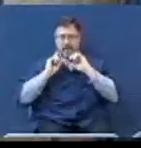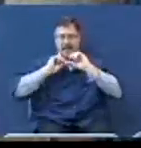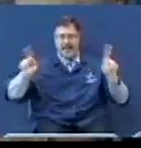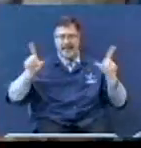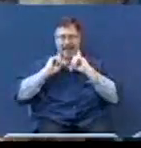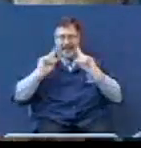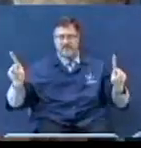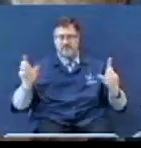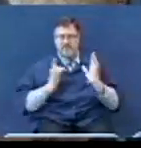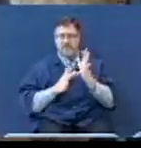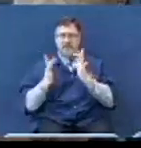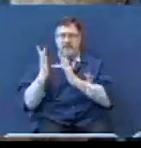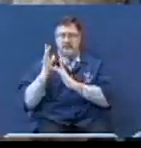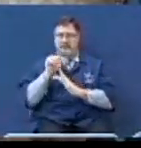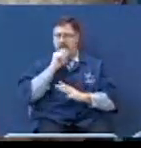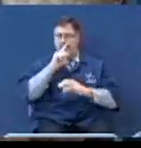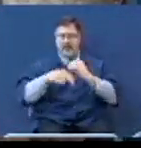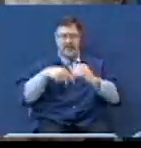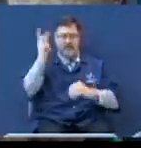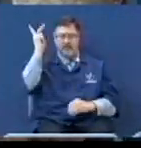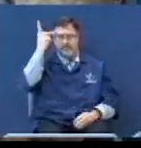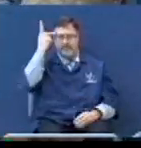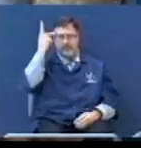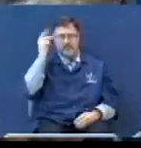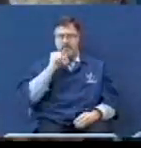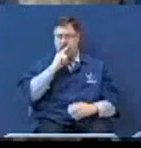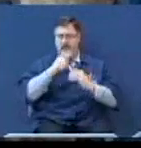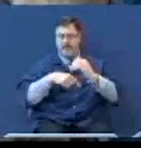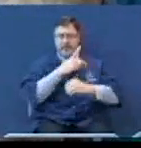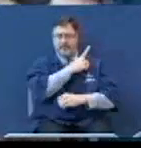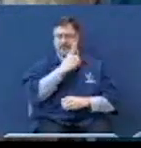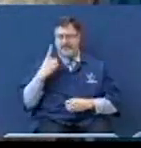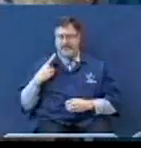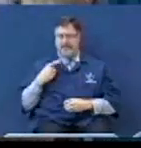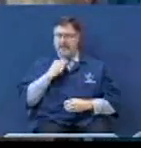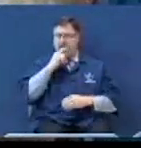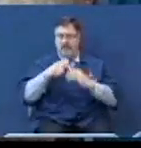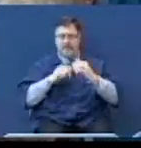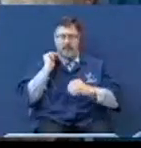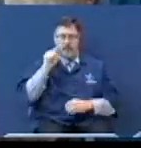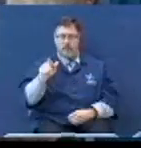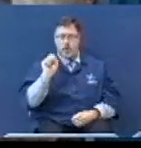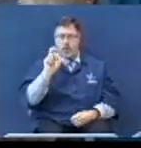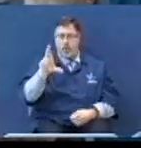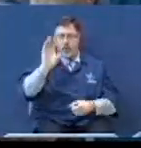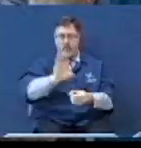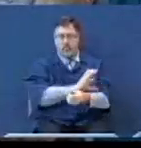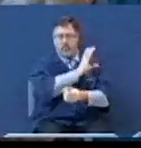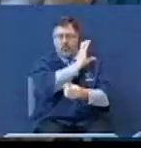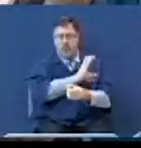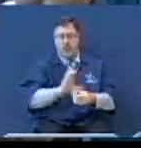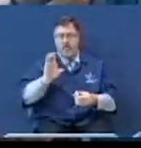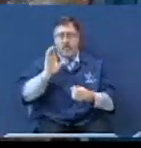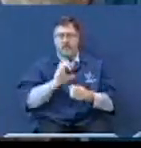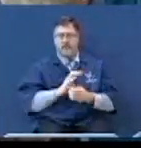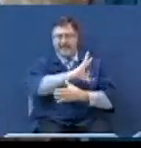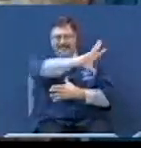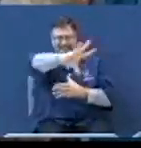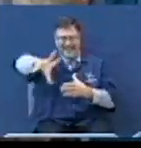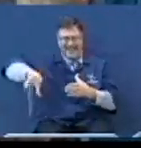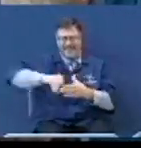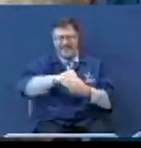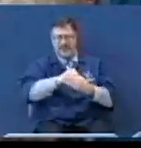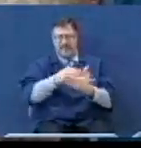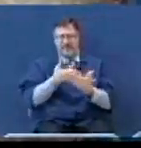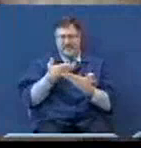him. It ain't about the pastor. It ain't about the deacons. It ain't about you. It ain't about the choir. We get caught up on all